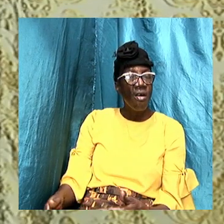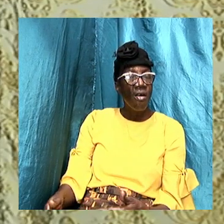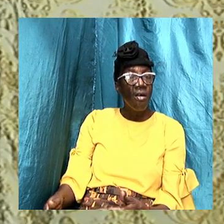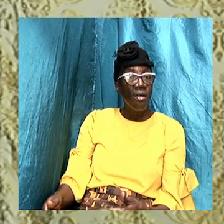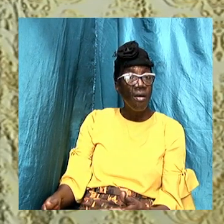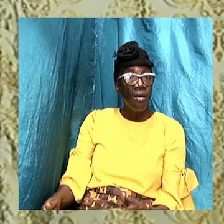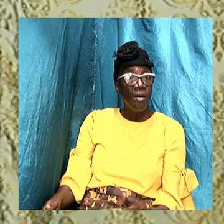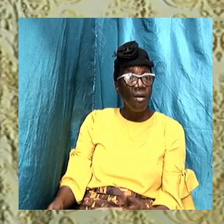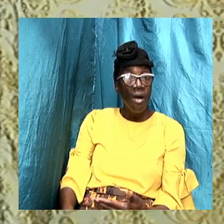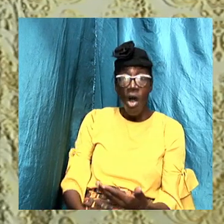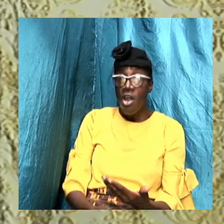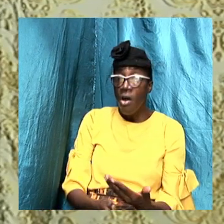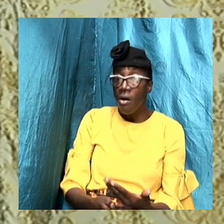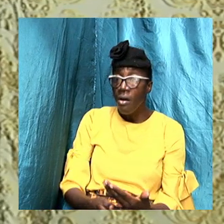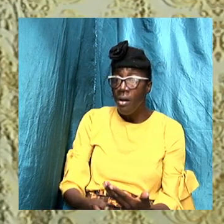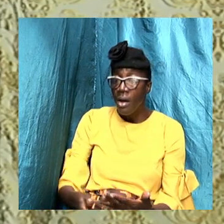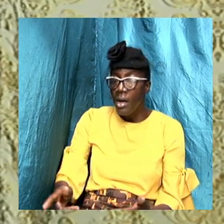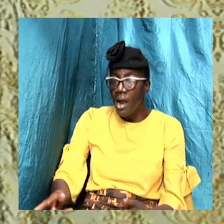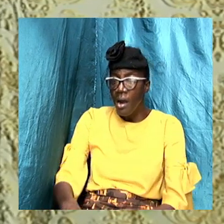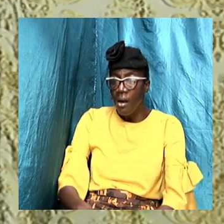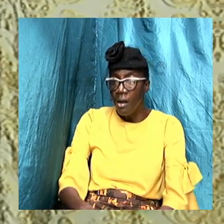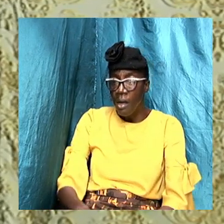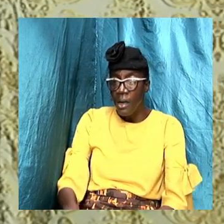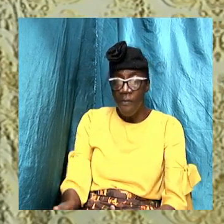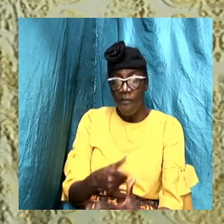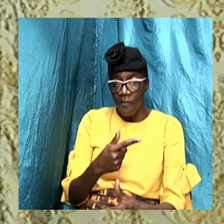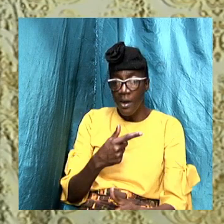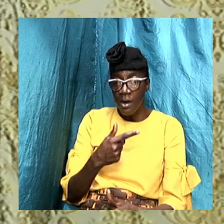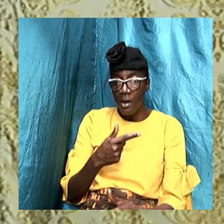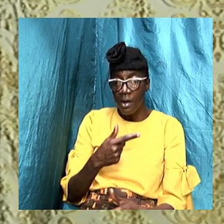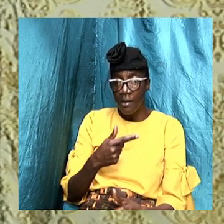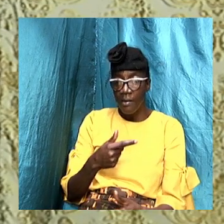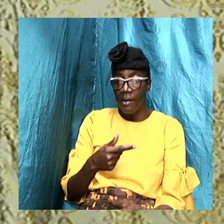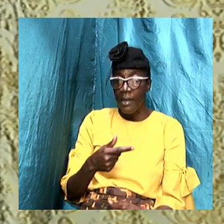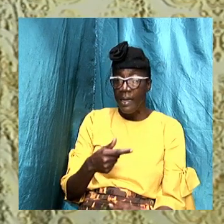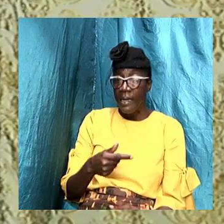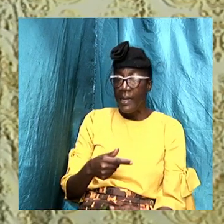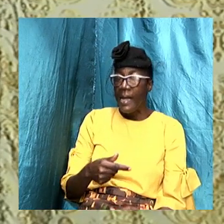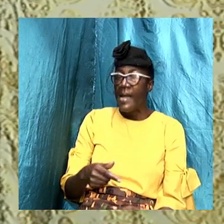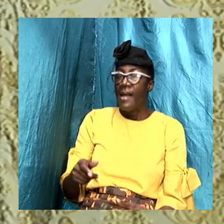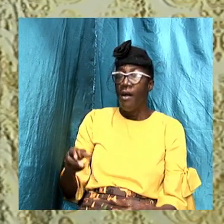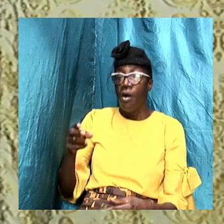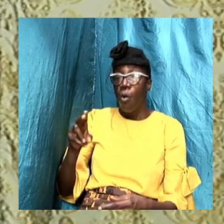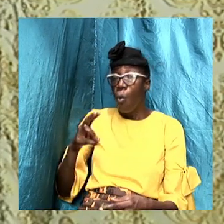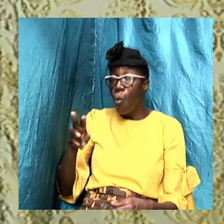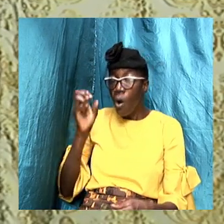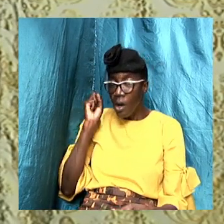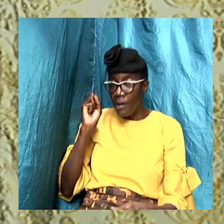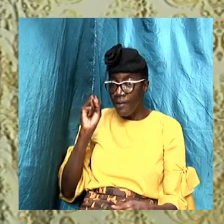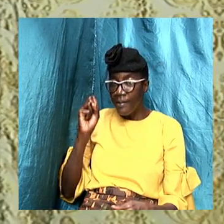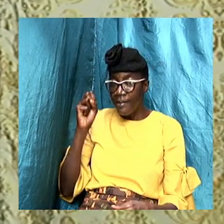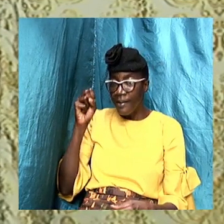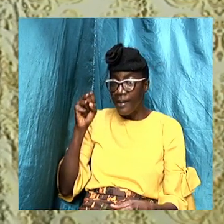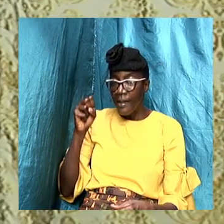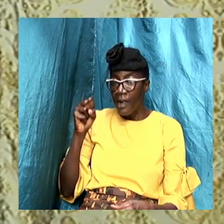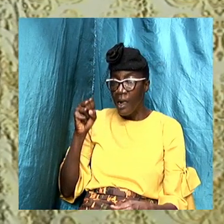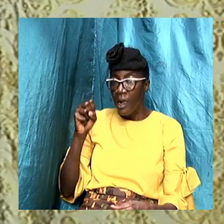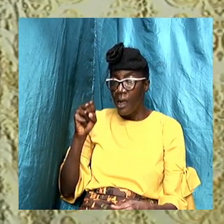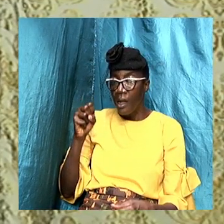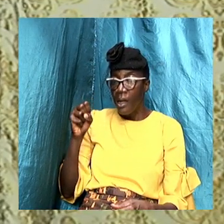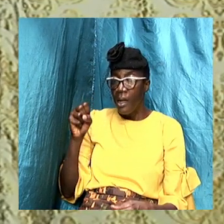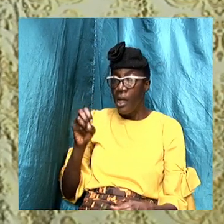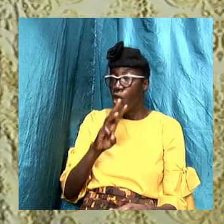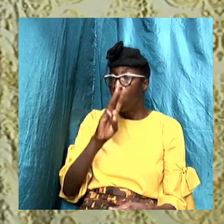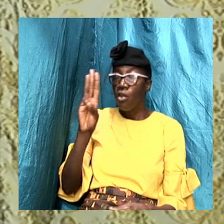represented in the acts was the simple immersion in water the use of the name of the